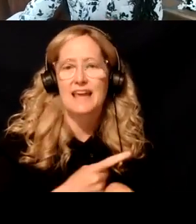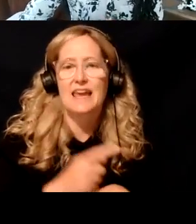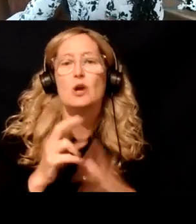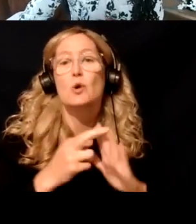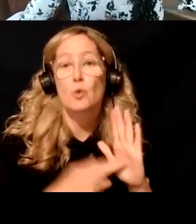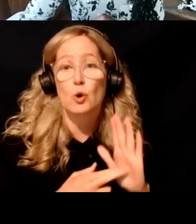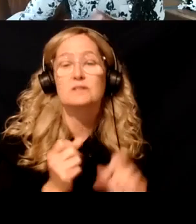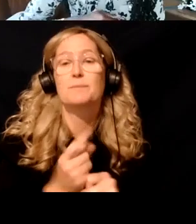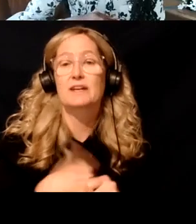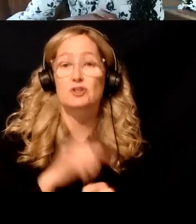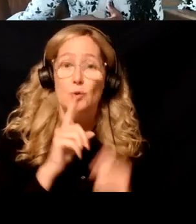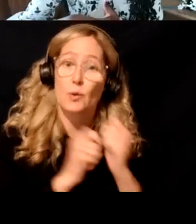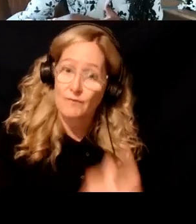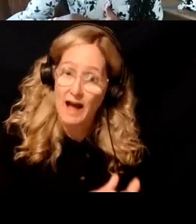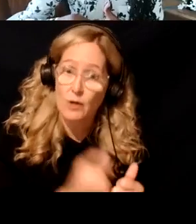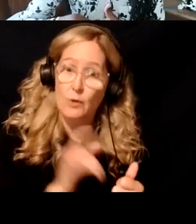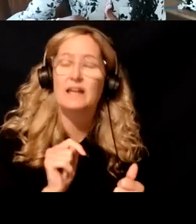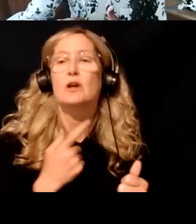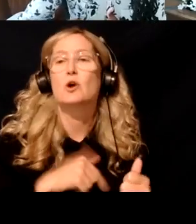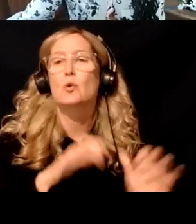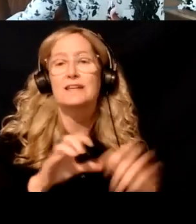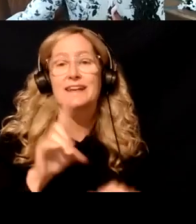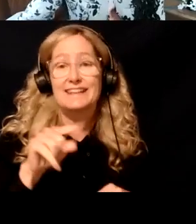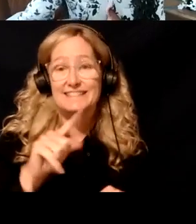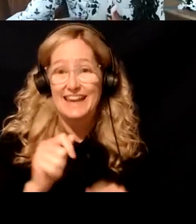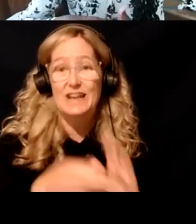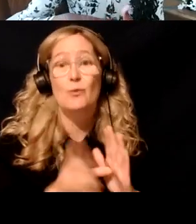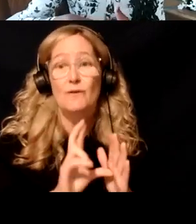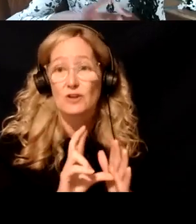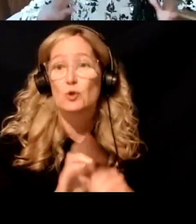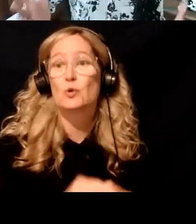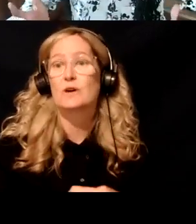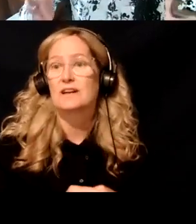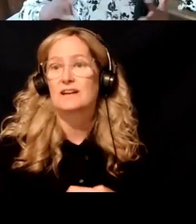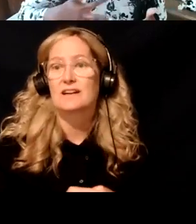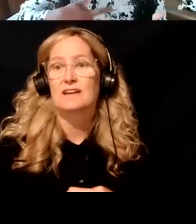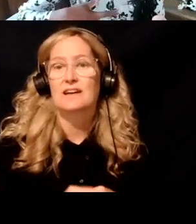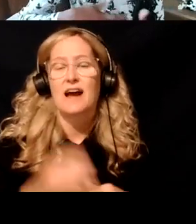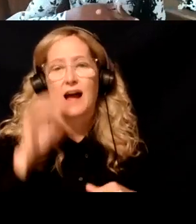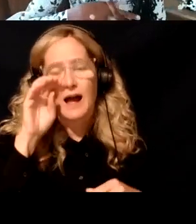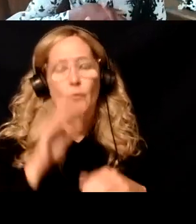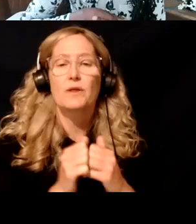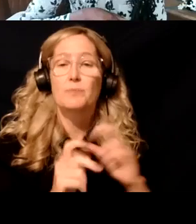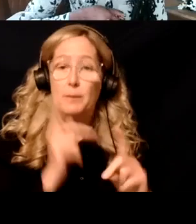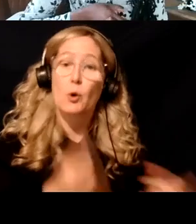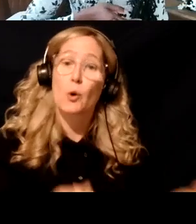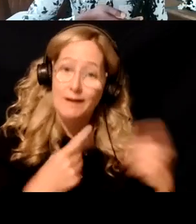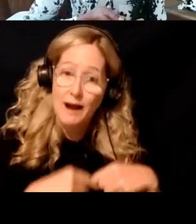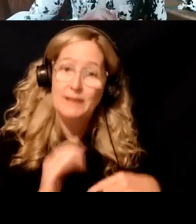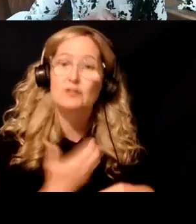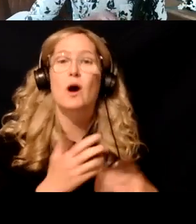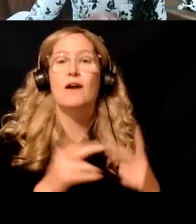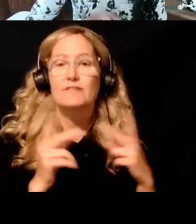that we were in compliance. We did a data review on, um, on the individuals that were coming into the facility.